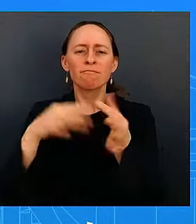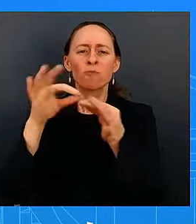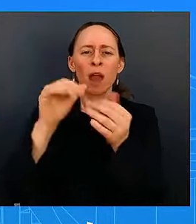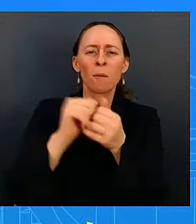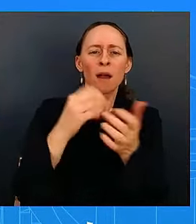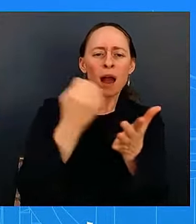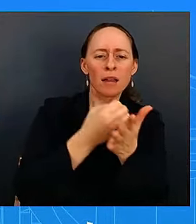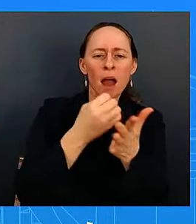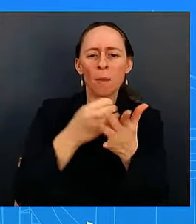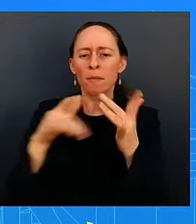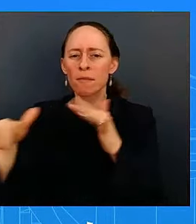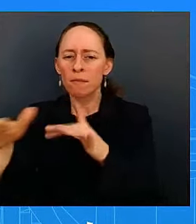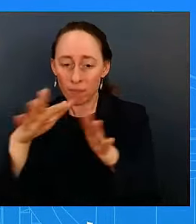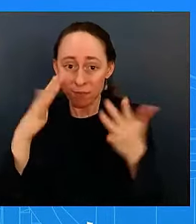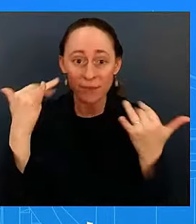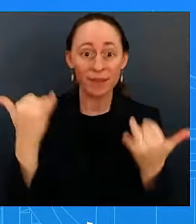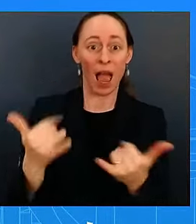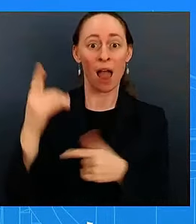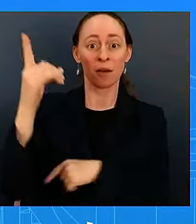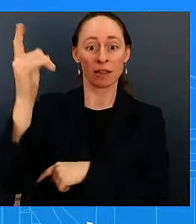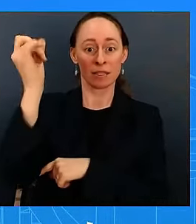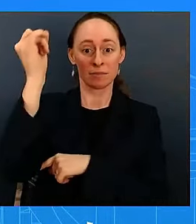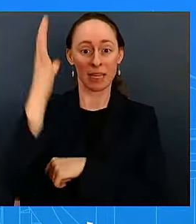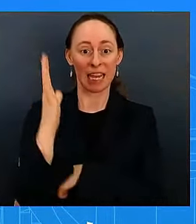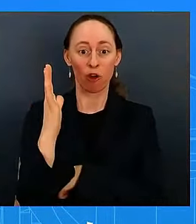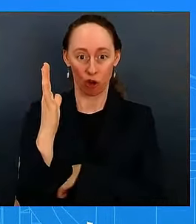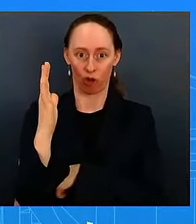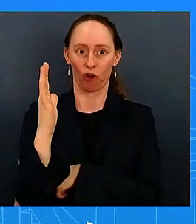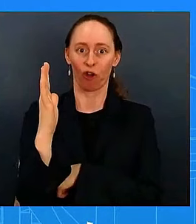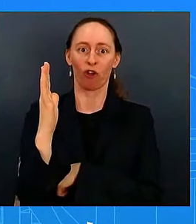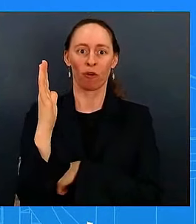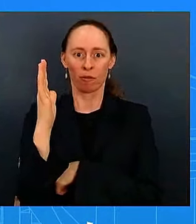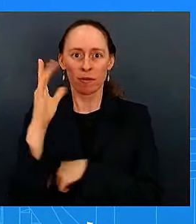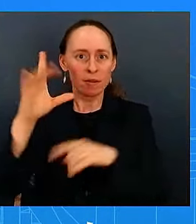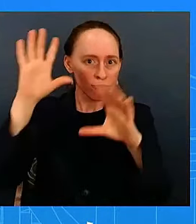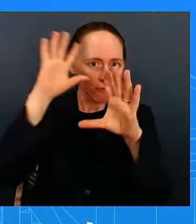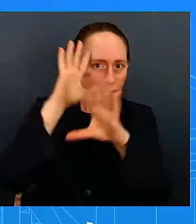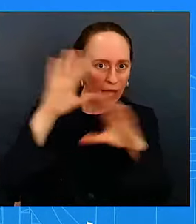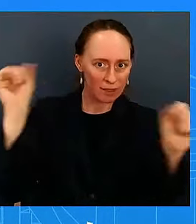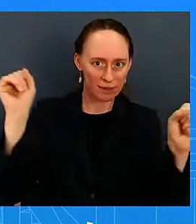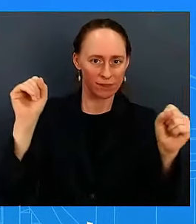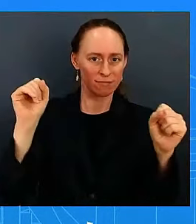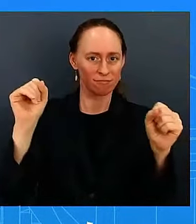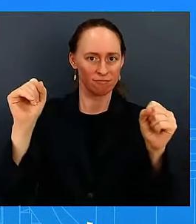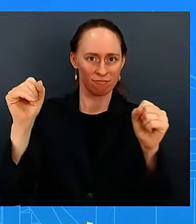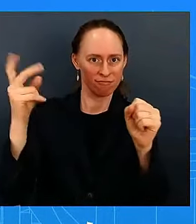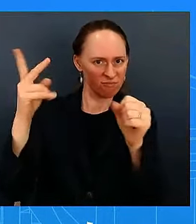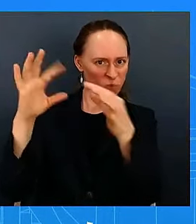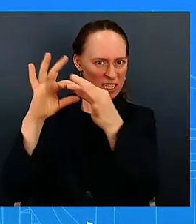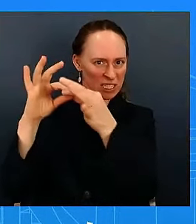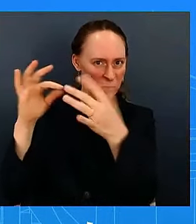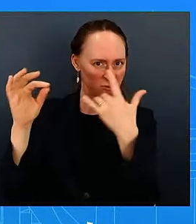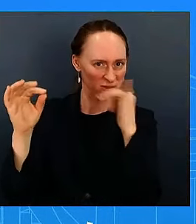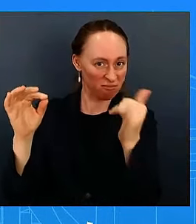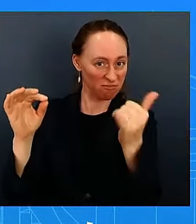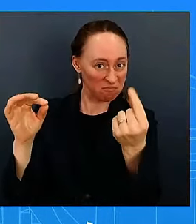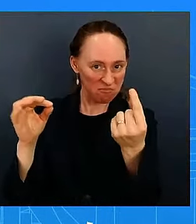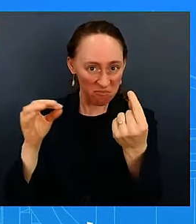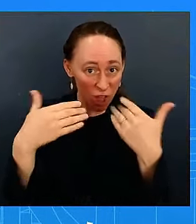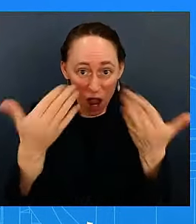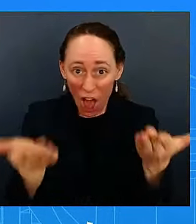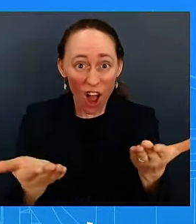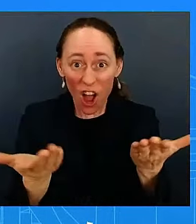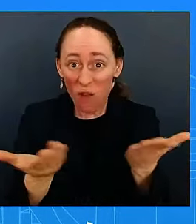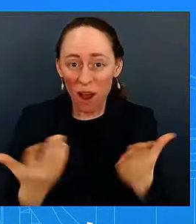uh obviously the president is in constant uh communication with leaders uh with congressional members uh on a regular